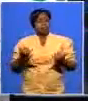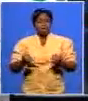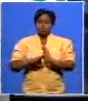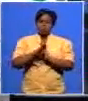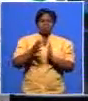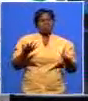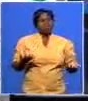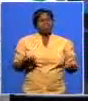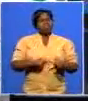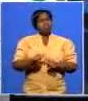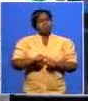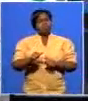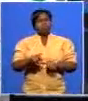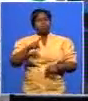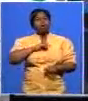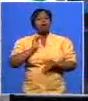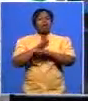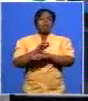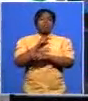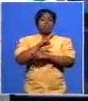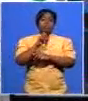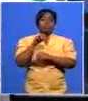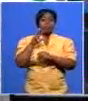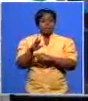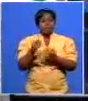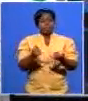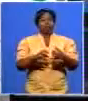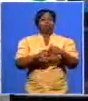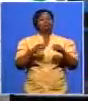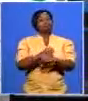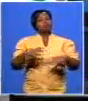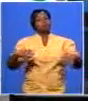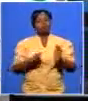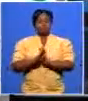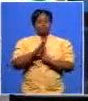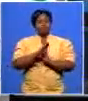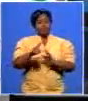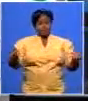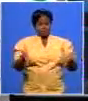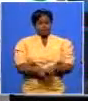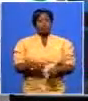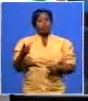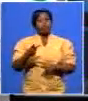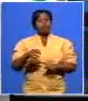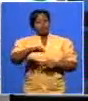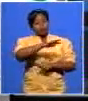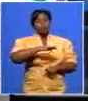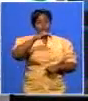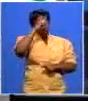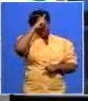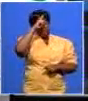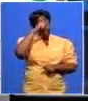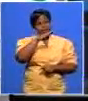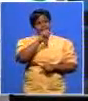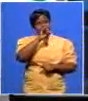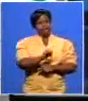2009 let's start rebuilding that is beginning to pay some dividends to us the same applies to nelson mandela by the way that